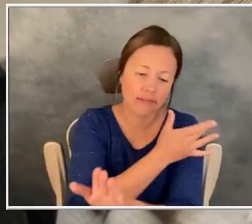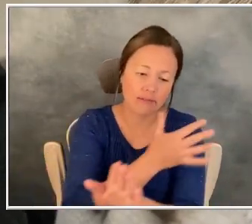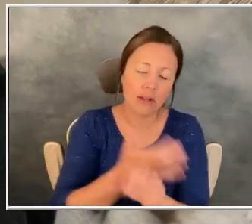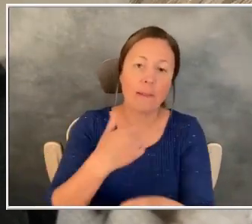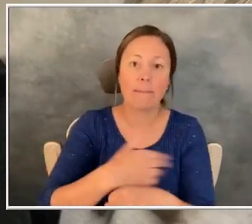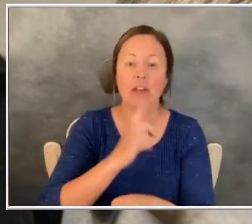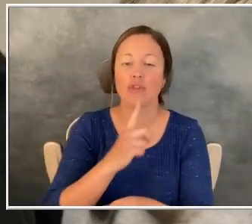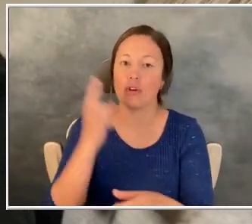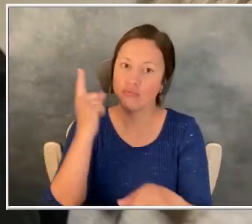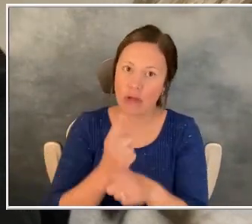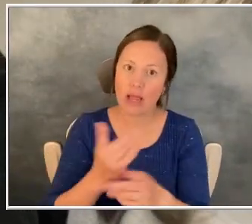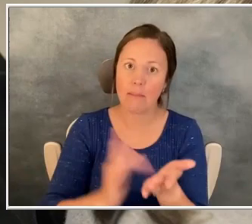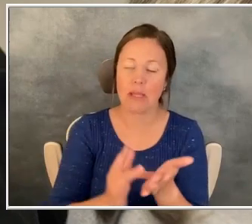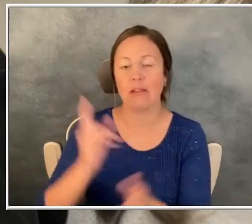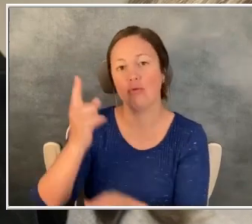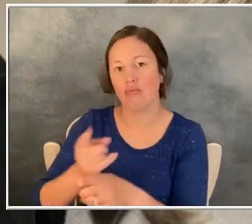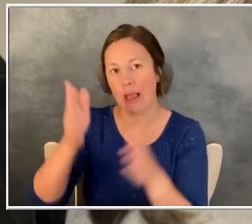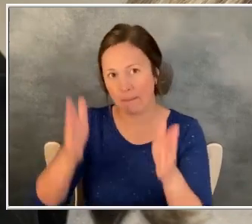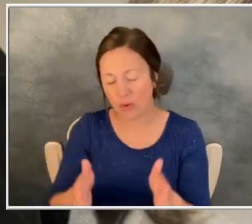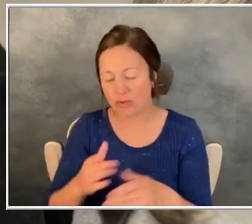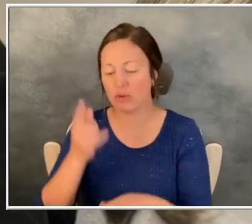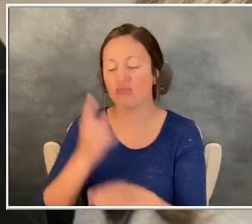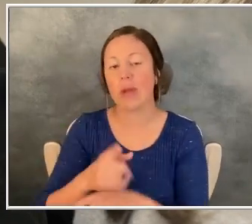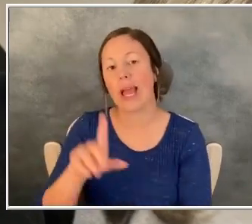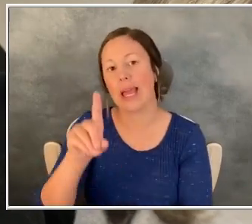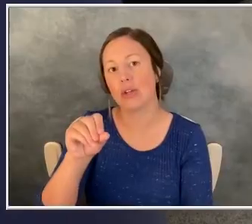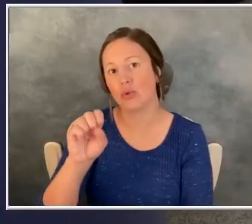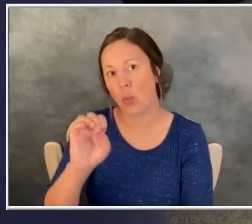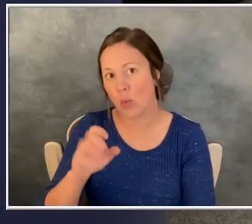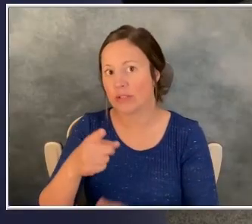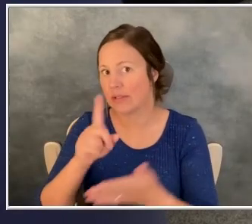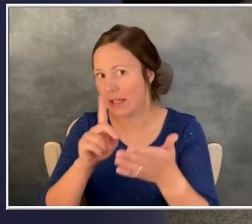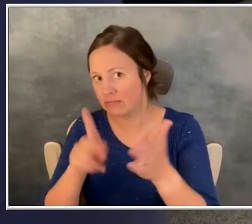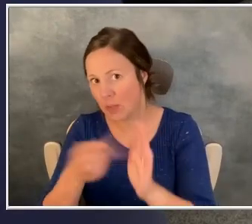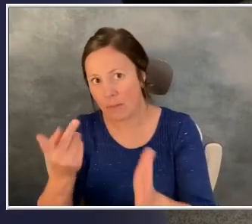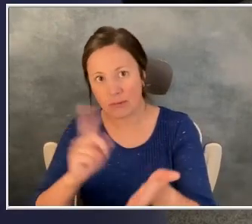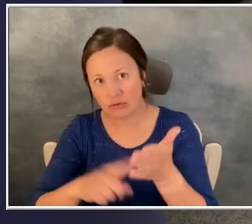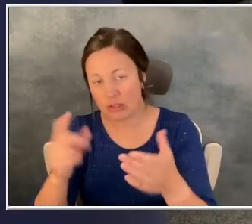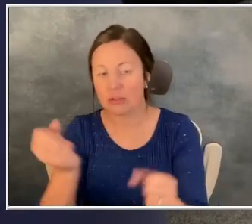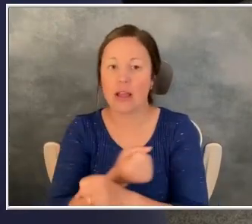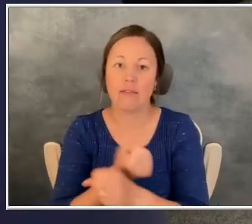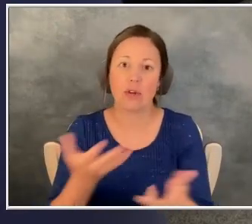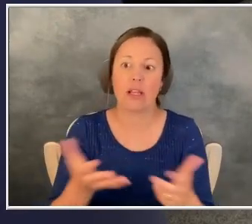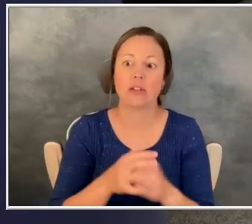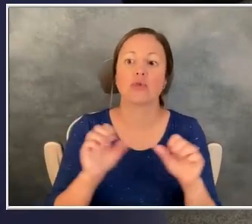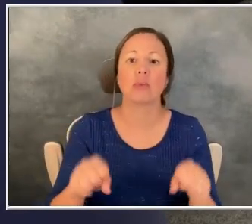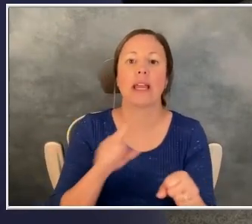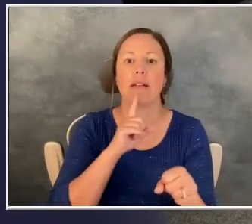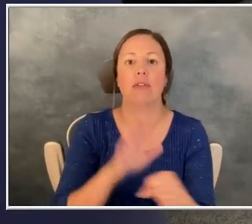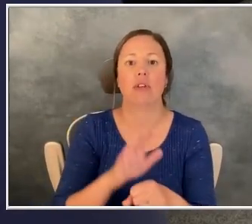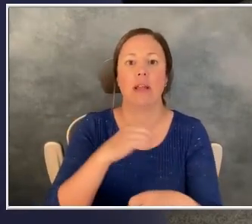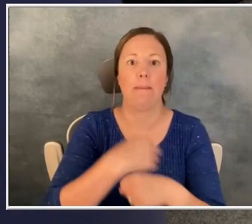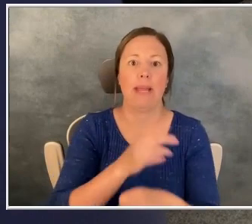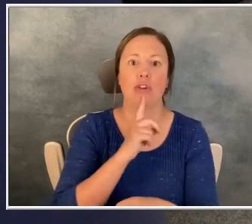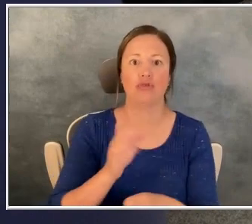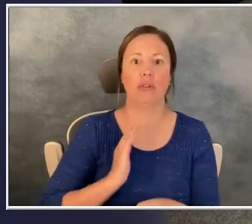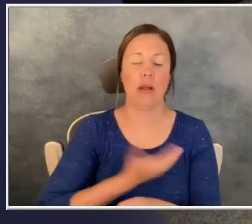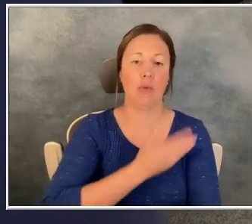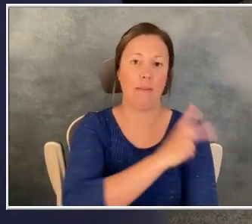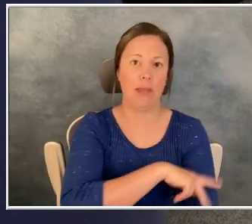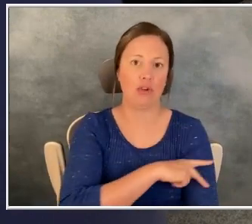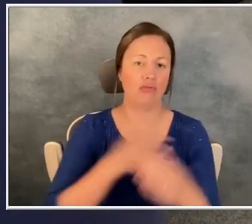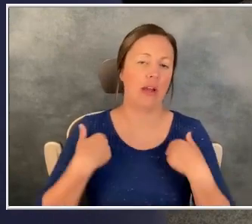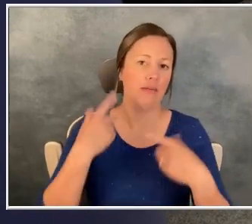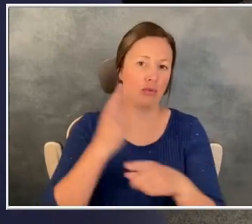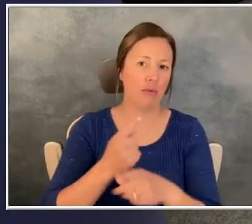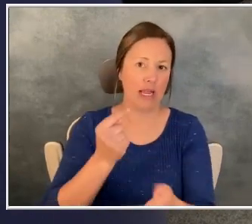the correct patient, correct dosing, everything. So we can guarantee that our patients are getting the right therapy prescribed